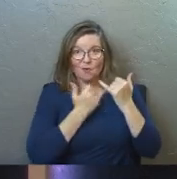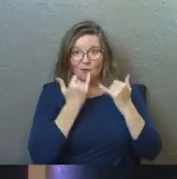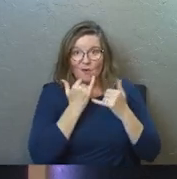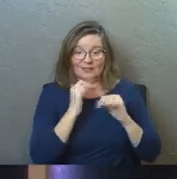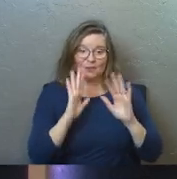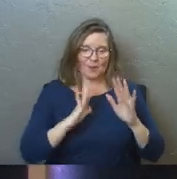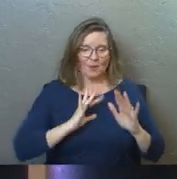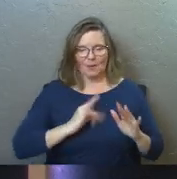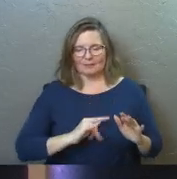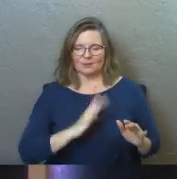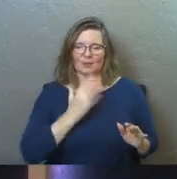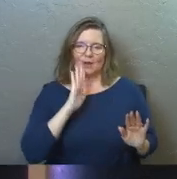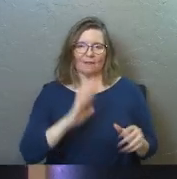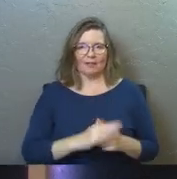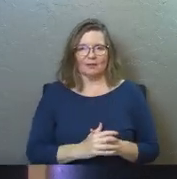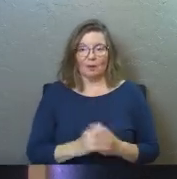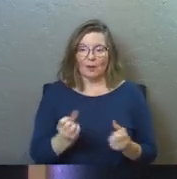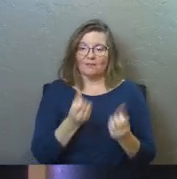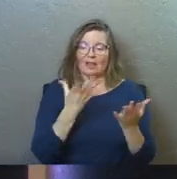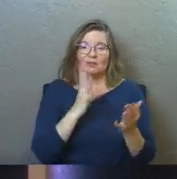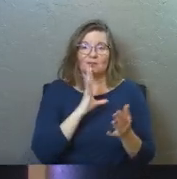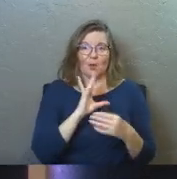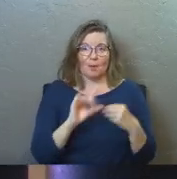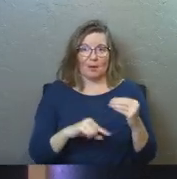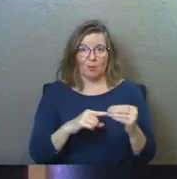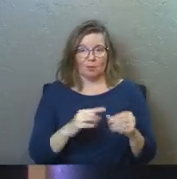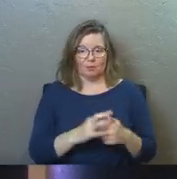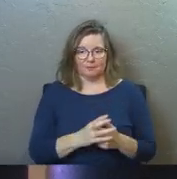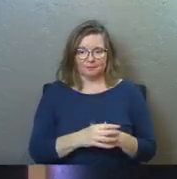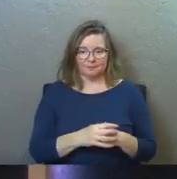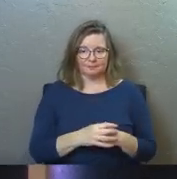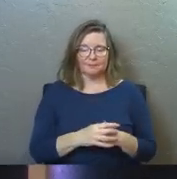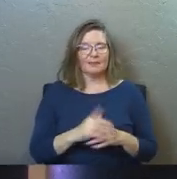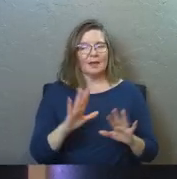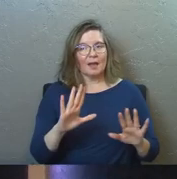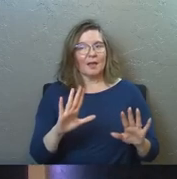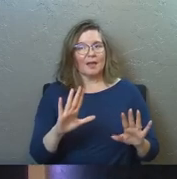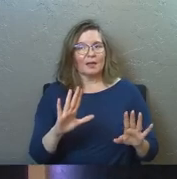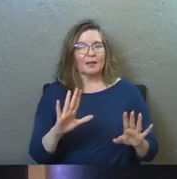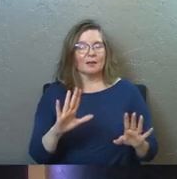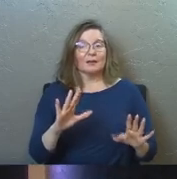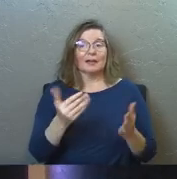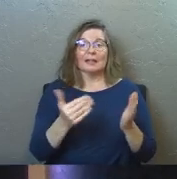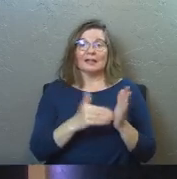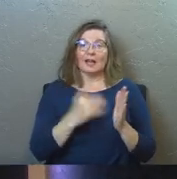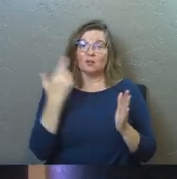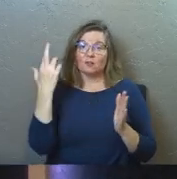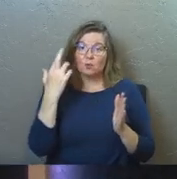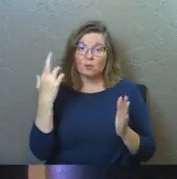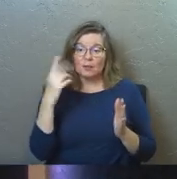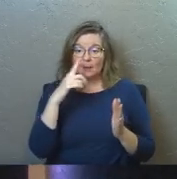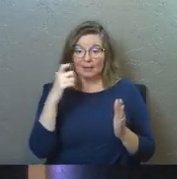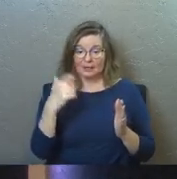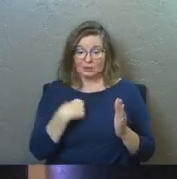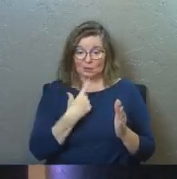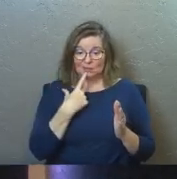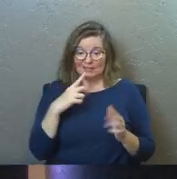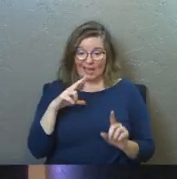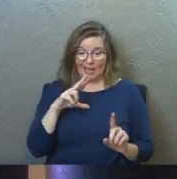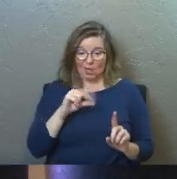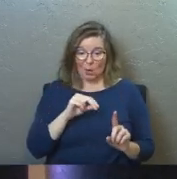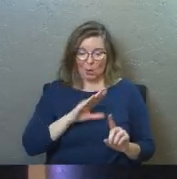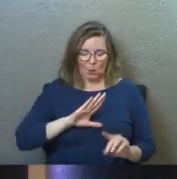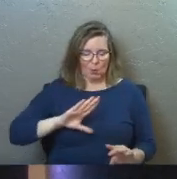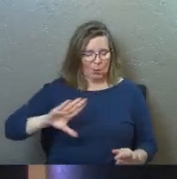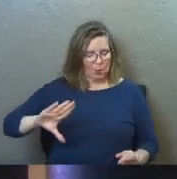It's wonderful. We got lots to talk about. again, you got to realize that, because to say no